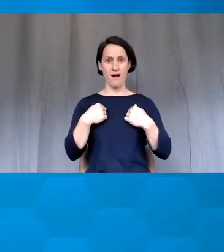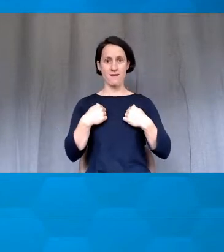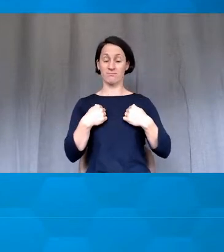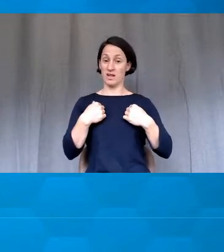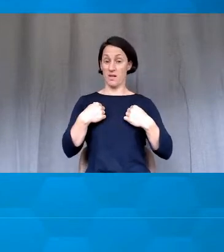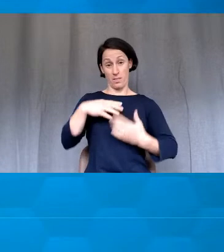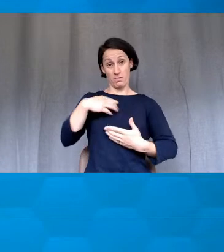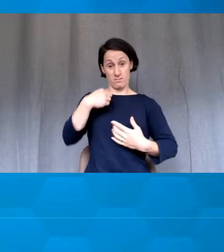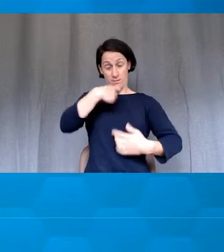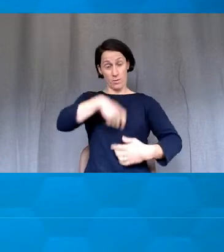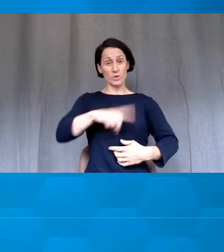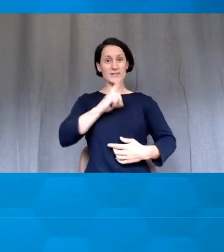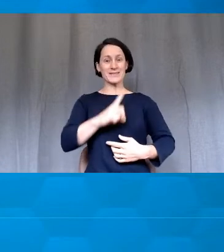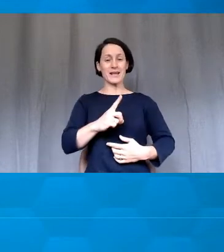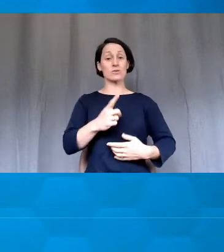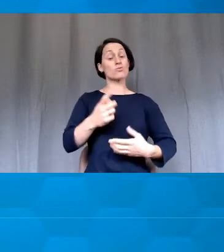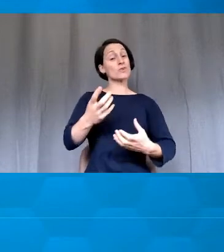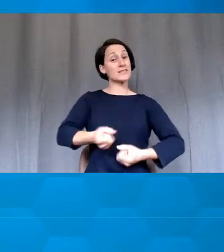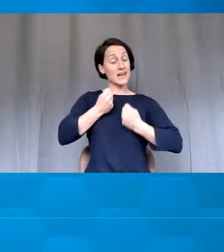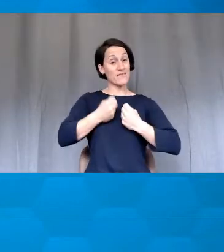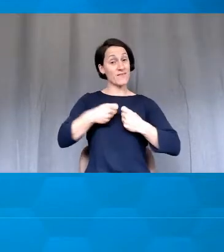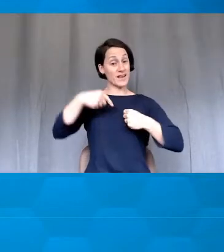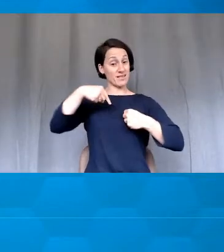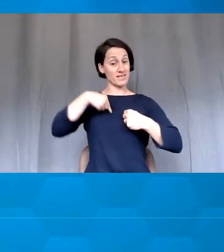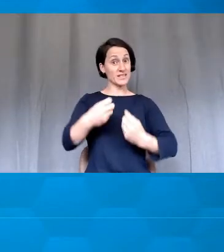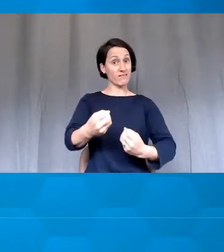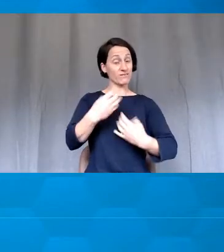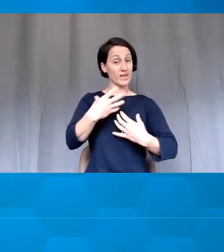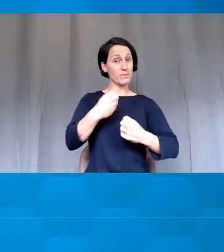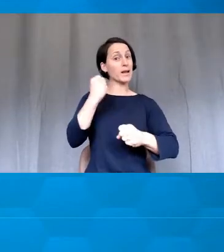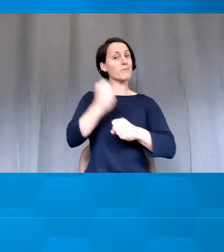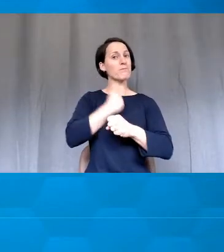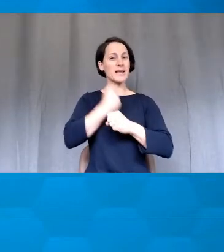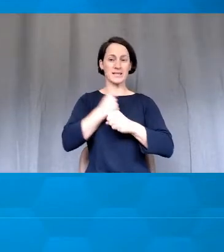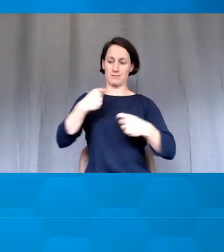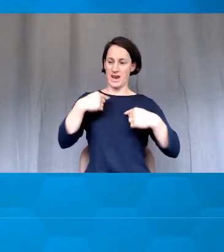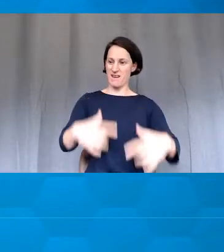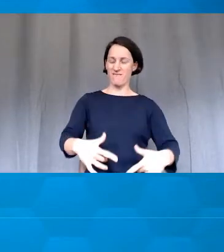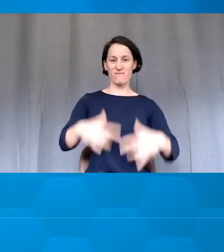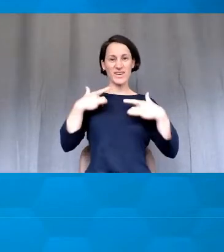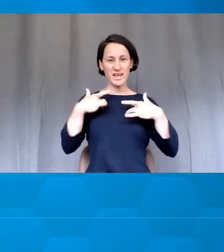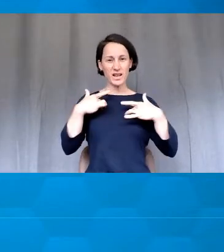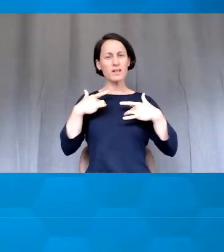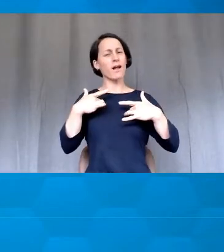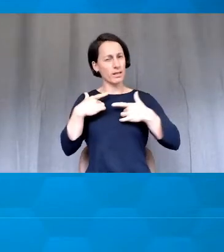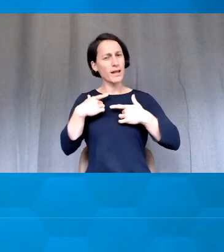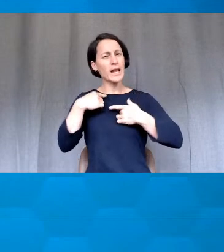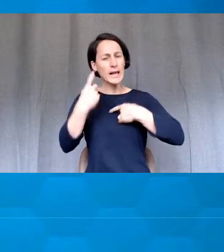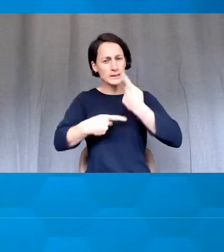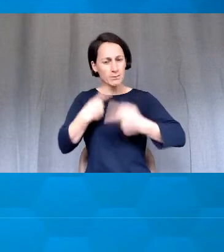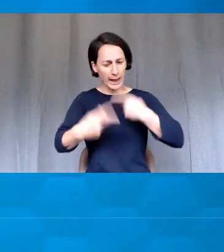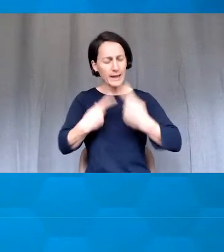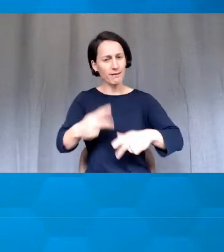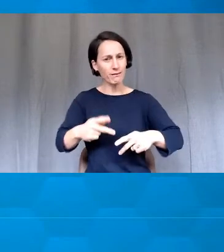feedback makes me feel and then identifies one or two as authentically as they can the feelings that they had. Maybe they are